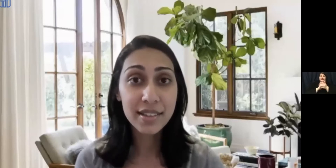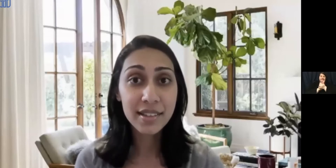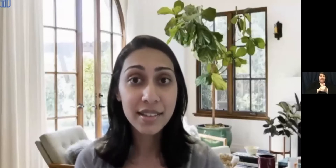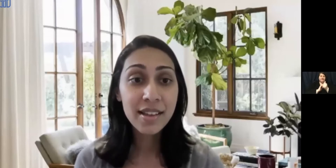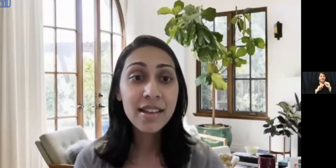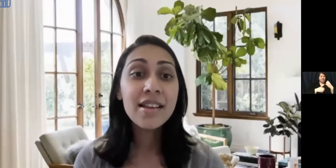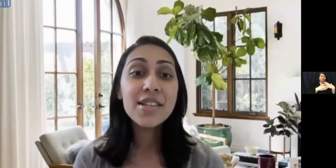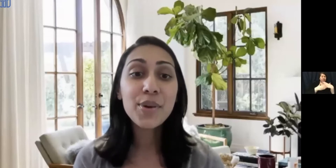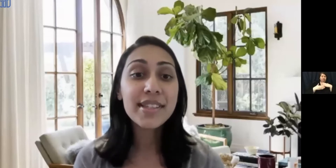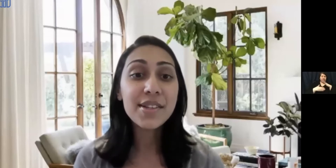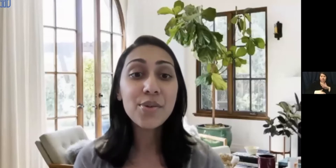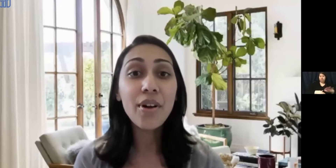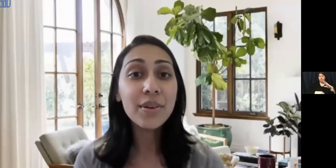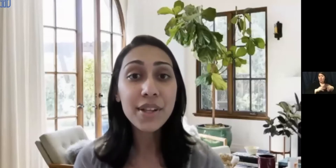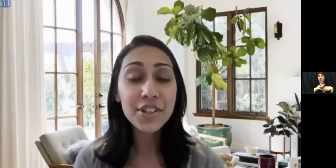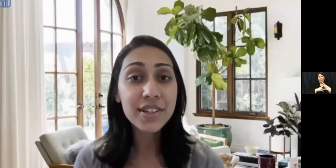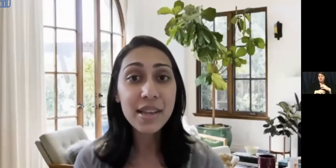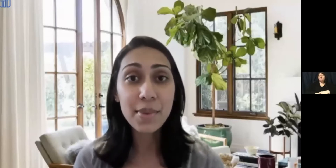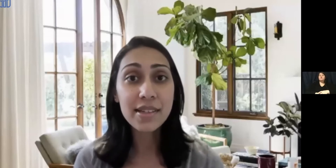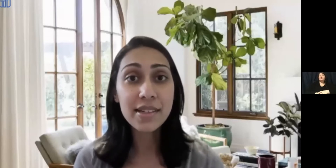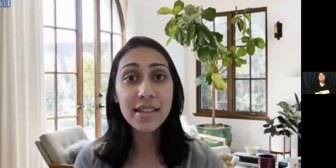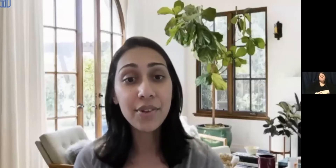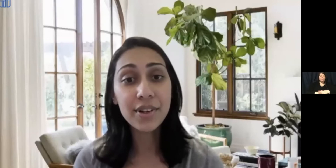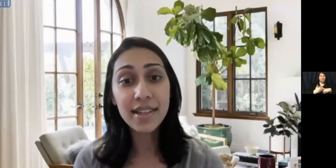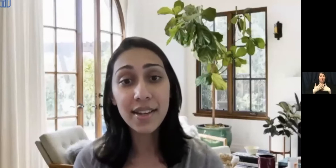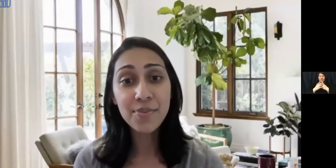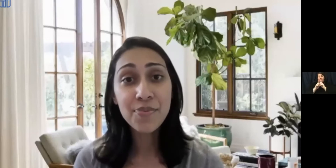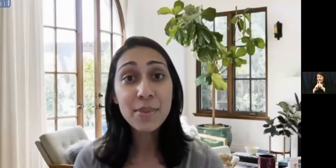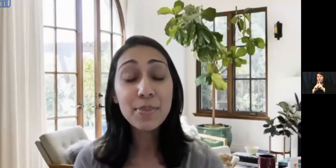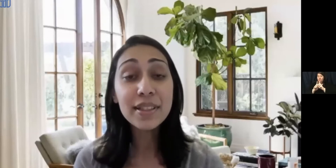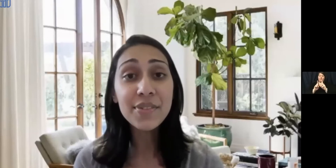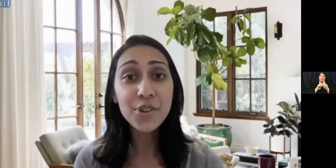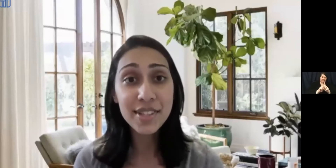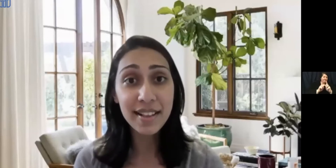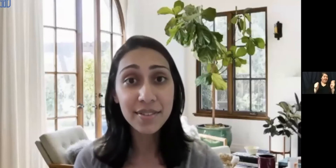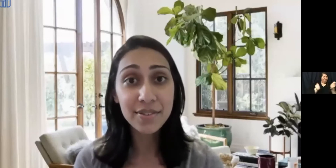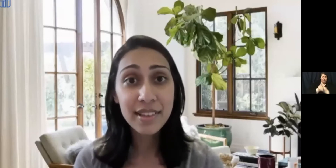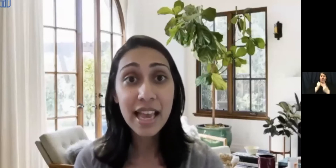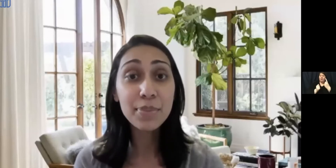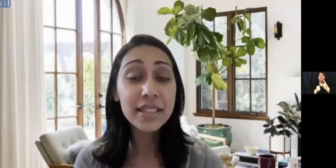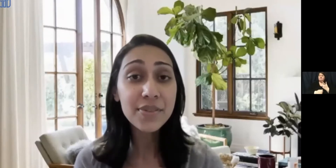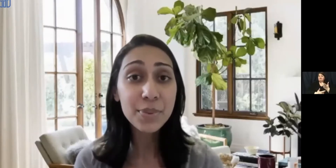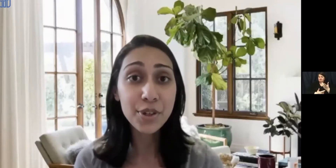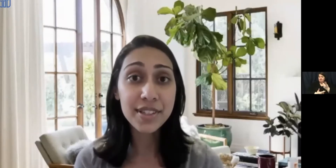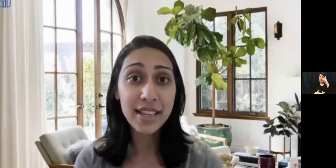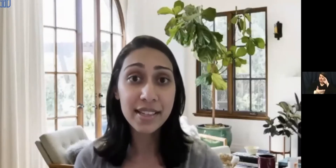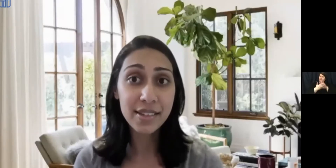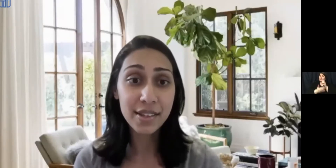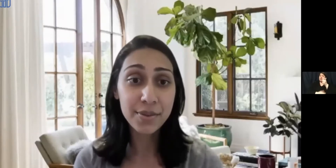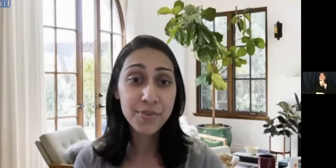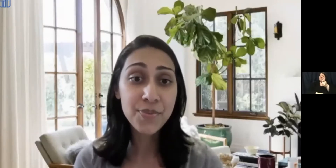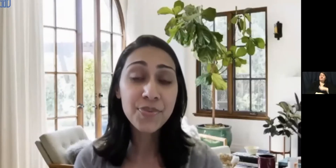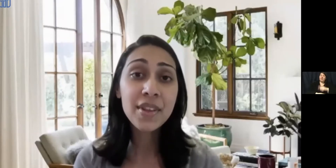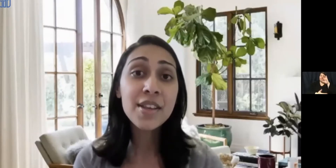the world. So I say to all the mentors and mentees out there today, believe in yourself and believe in the person